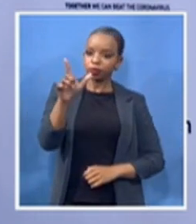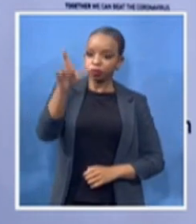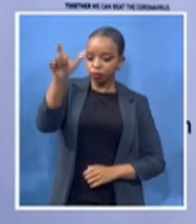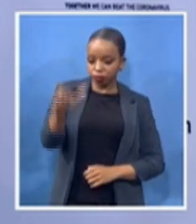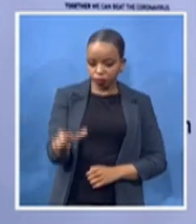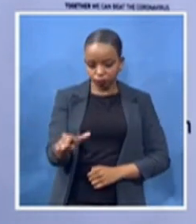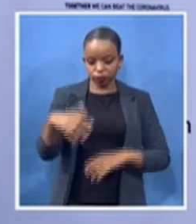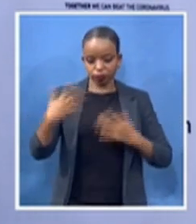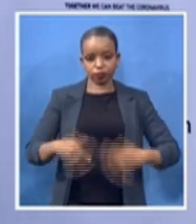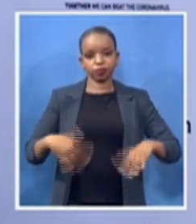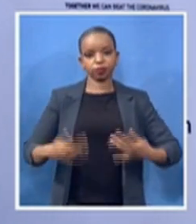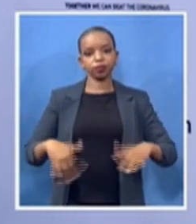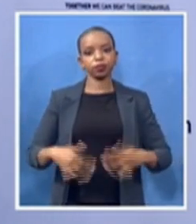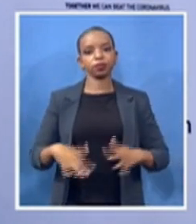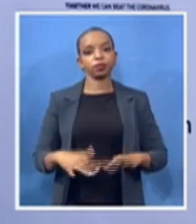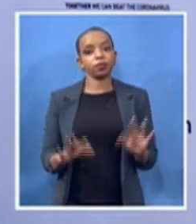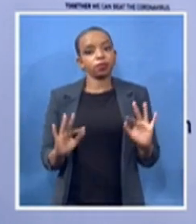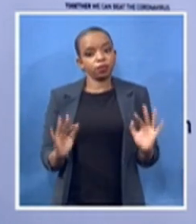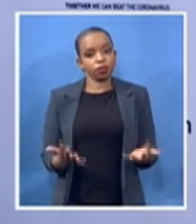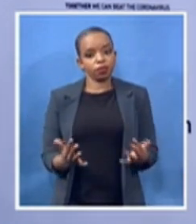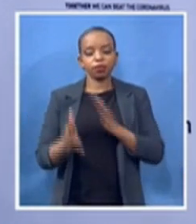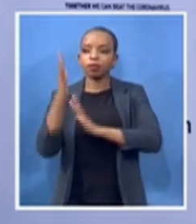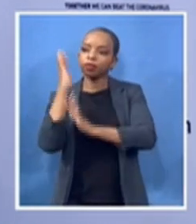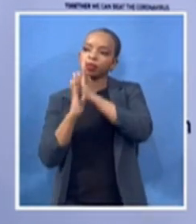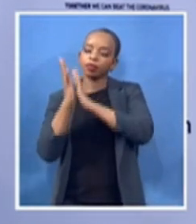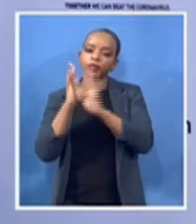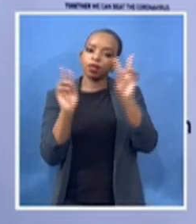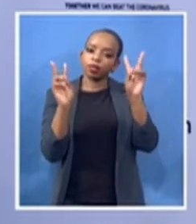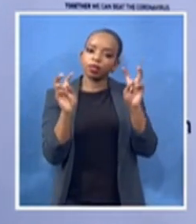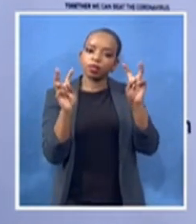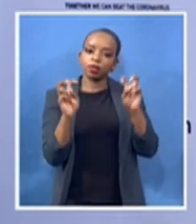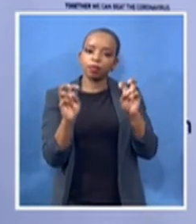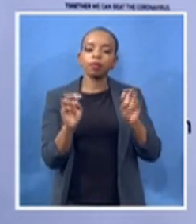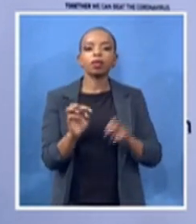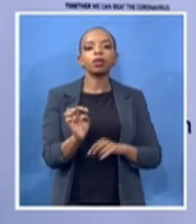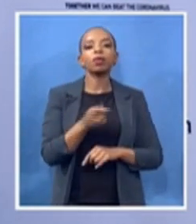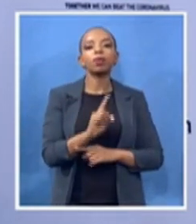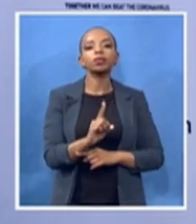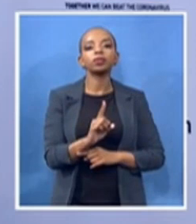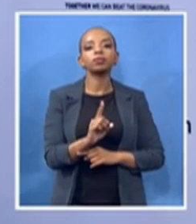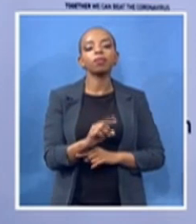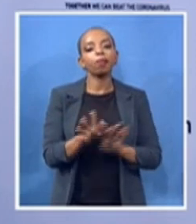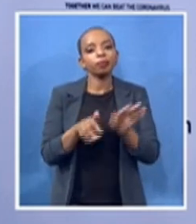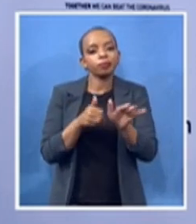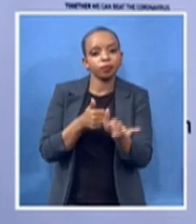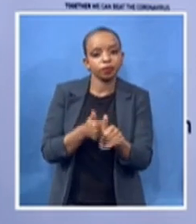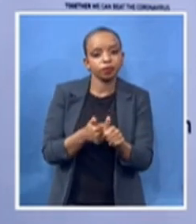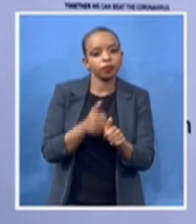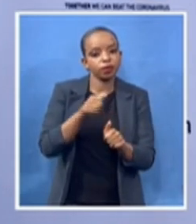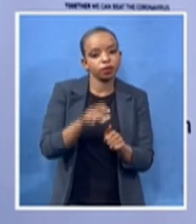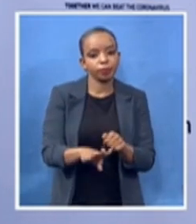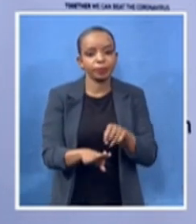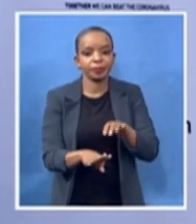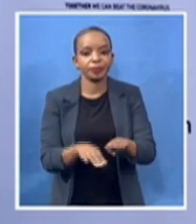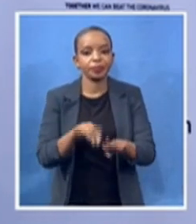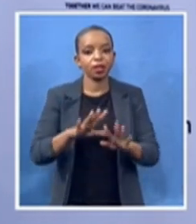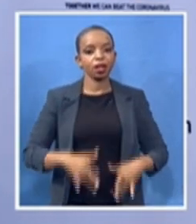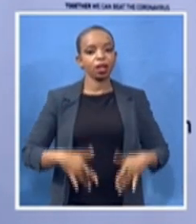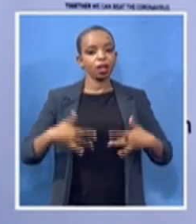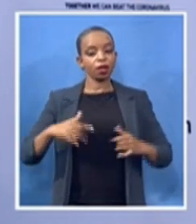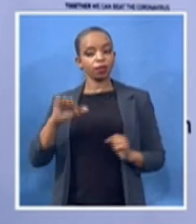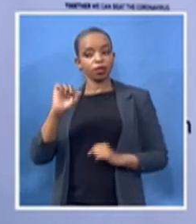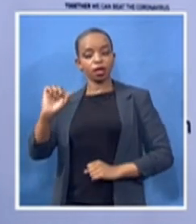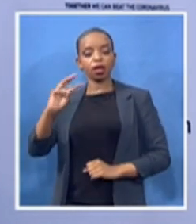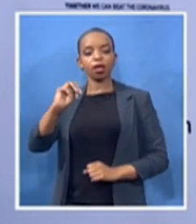of charlotte mclay's life with plugs that portray the story of her life the significance of her